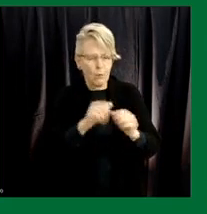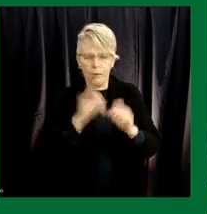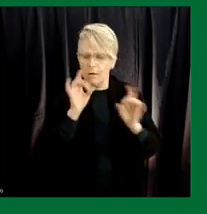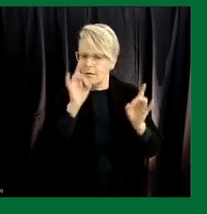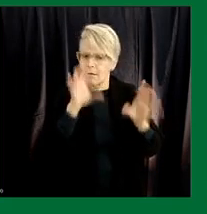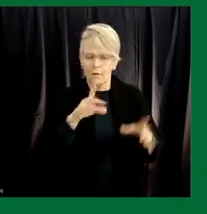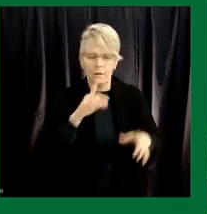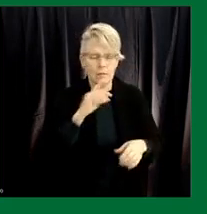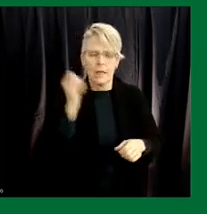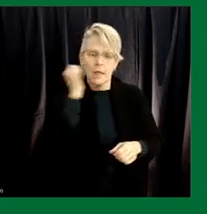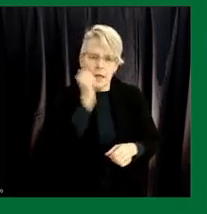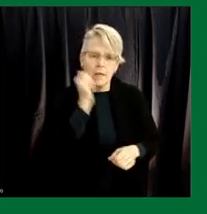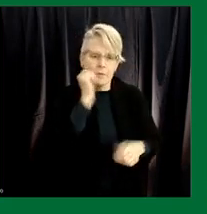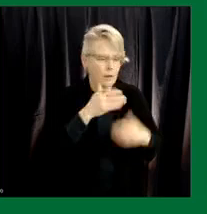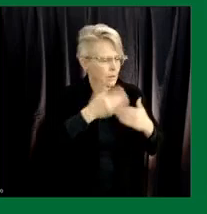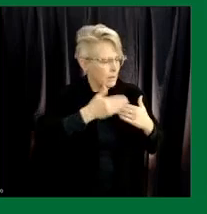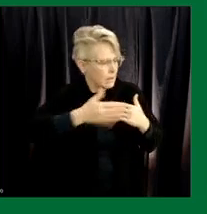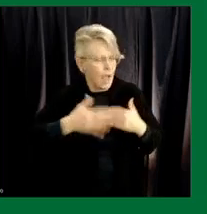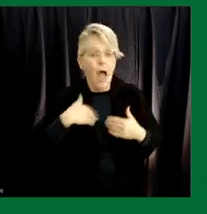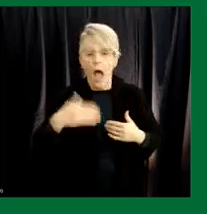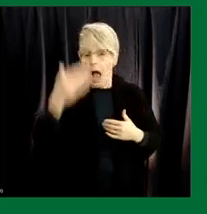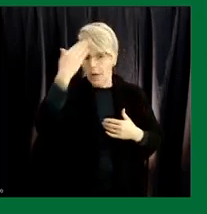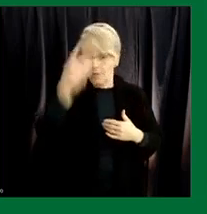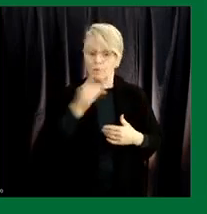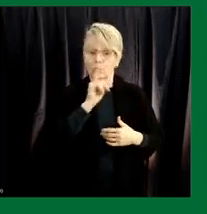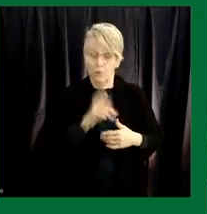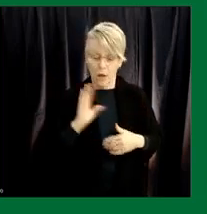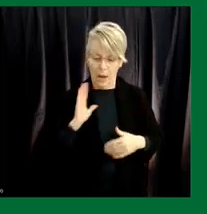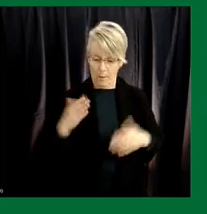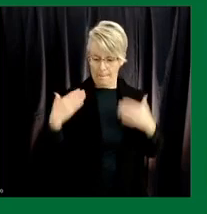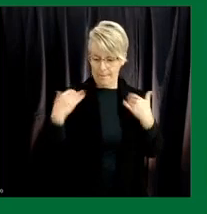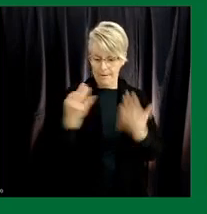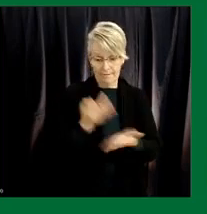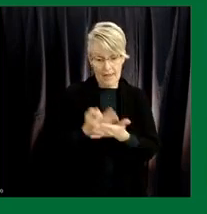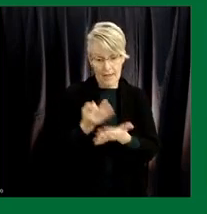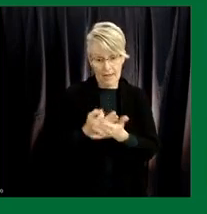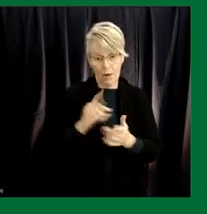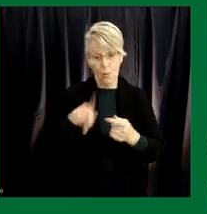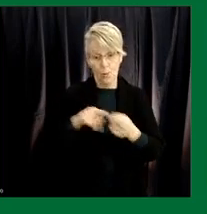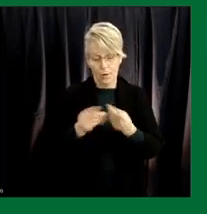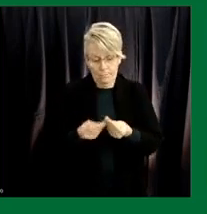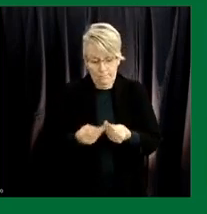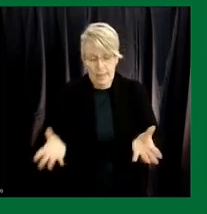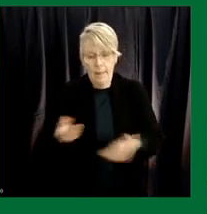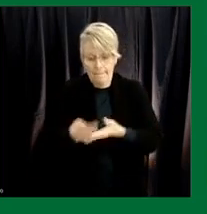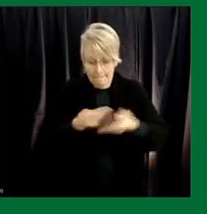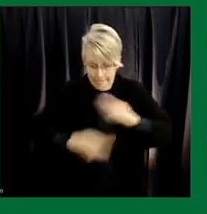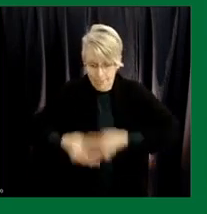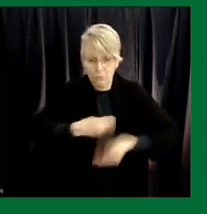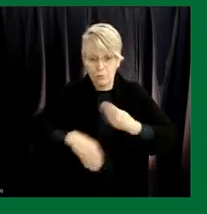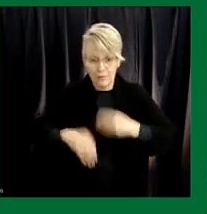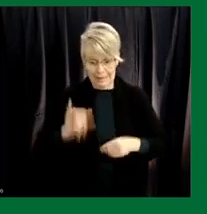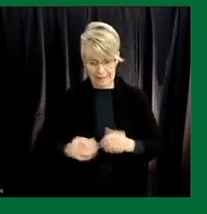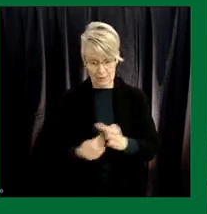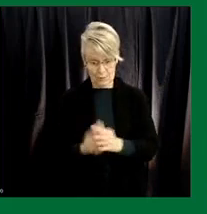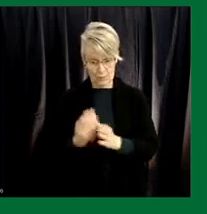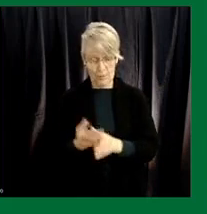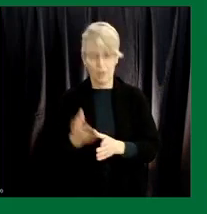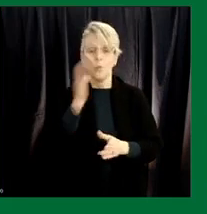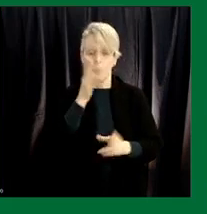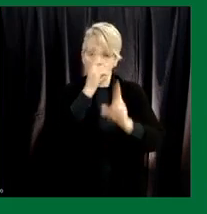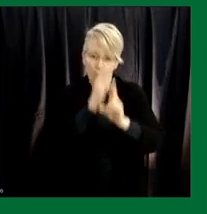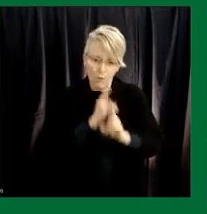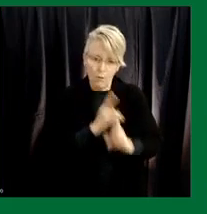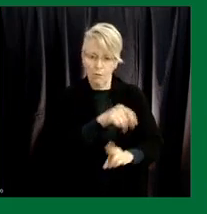each and every day since then and i know for certain that our minister of finance when she delivers the budget this spring will also be honoring those